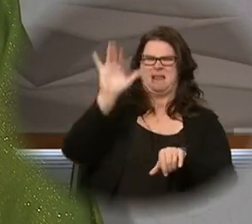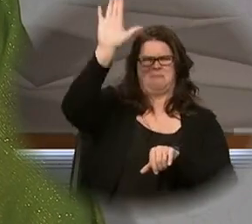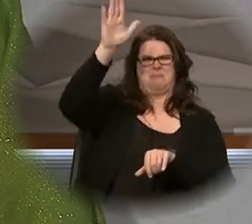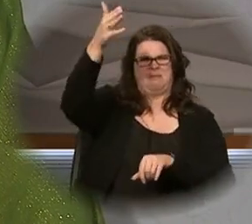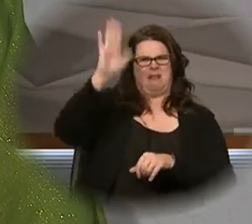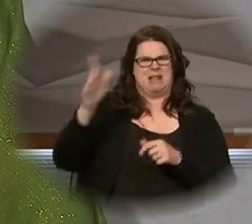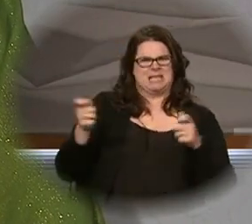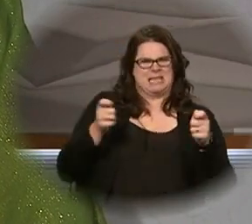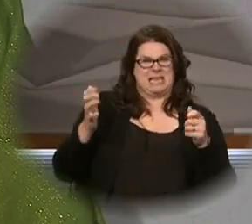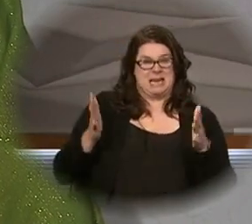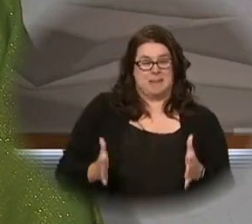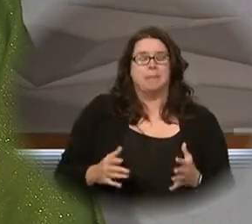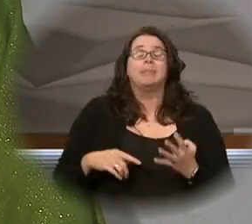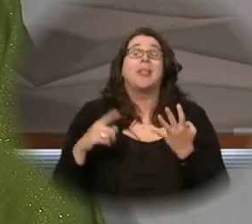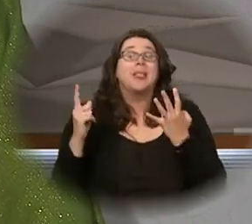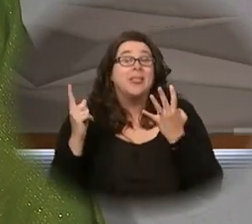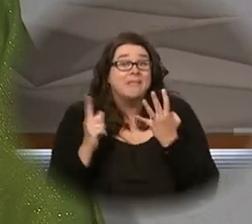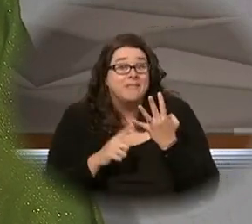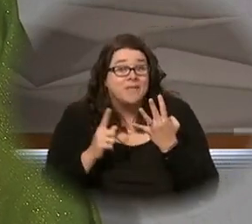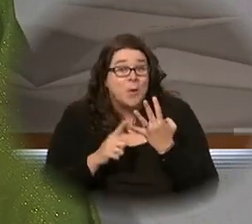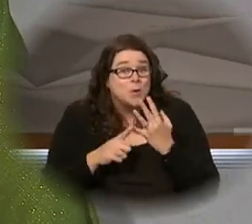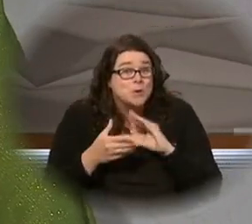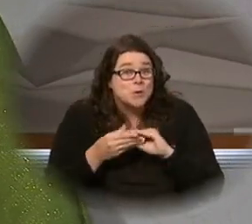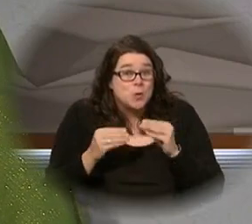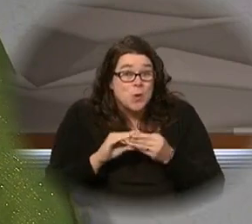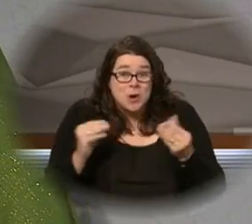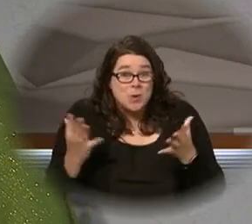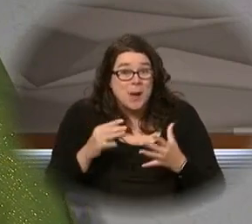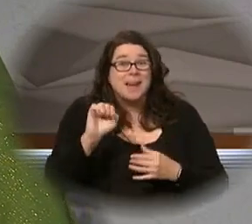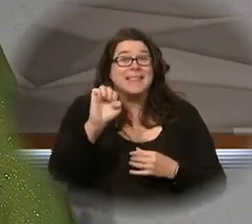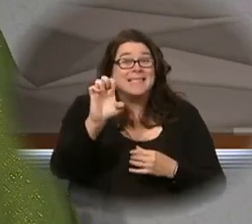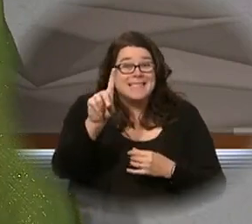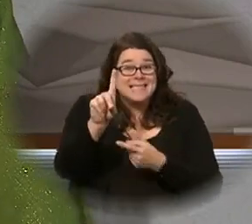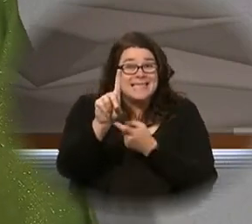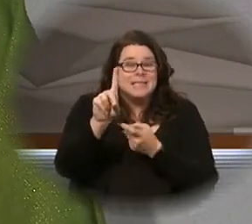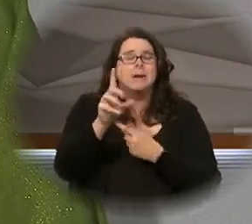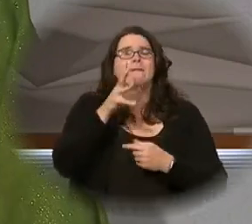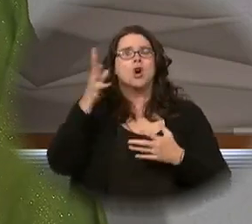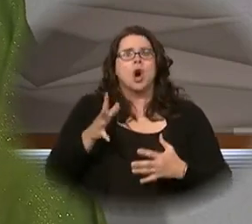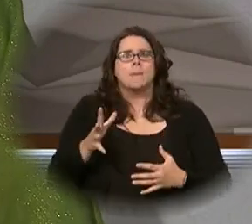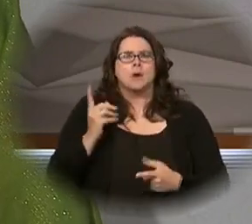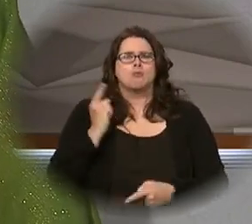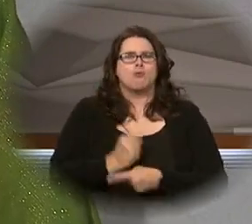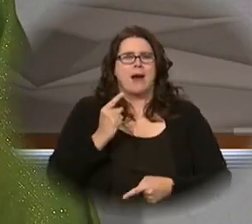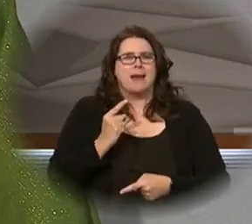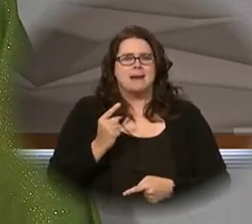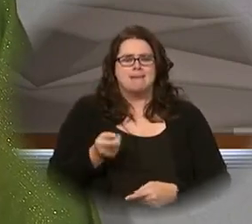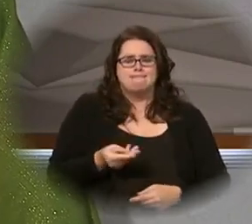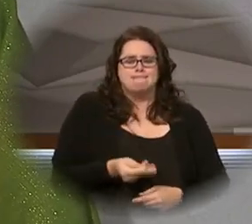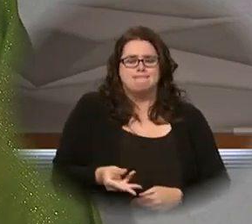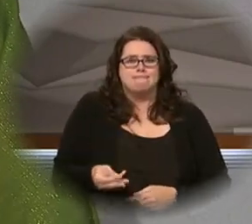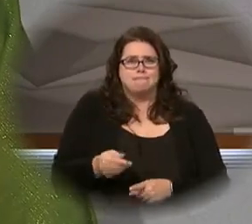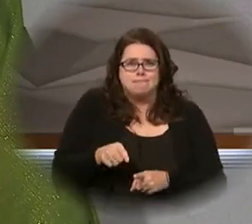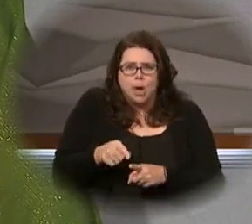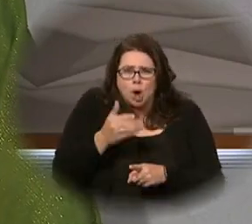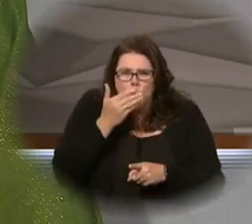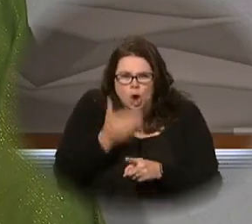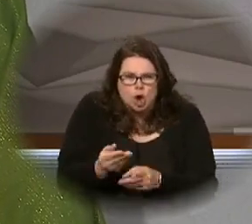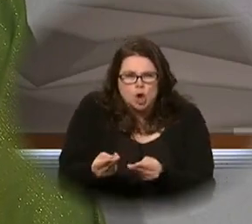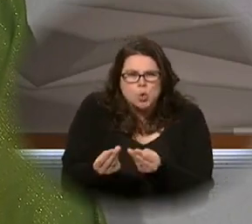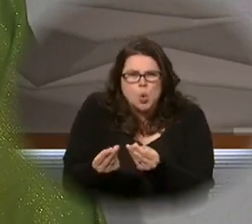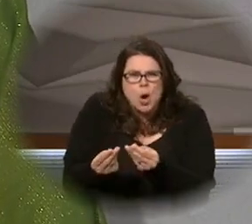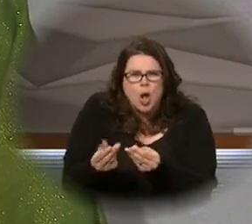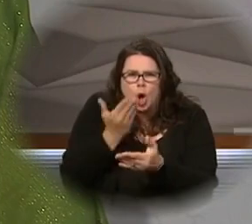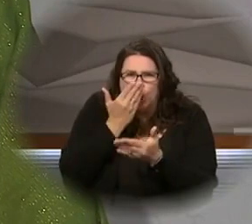The third or fourth instance. Finally, that seems like the farmer got it right and sowed that seed on